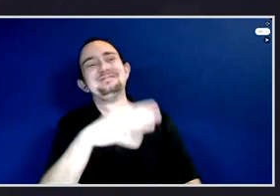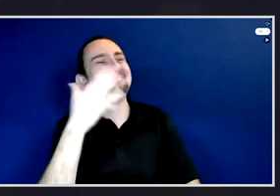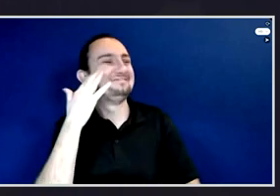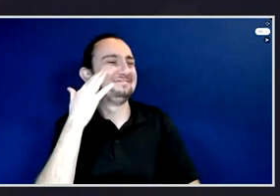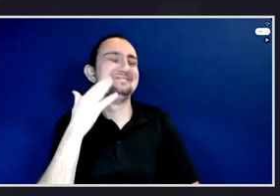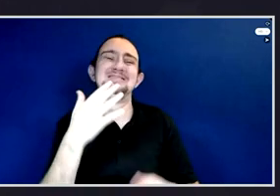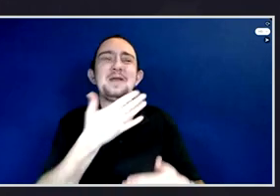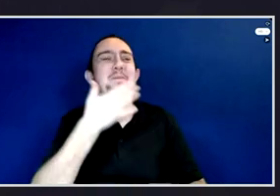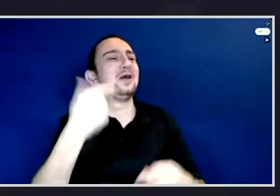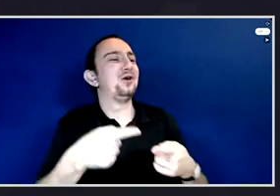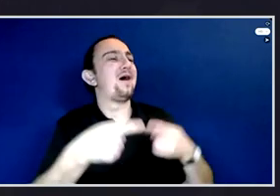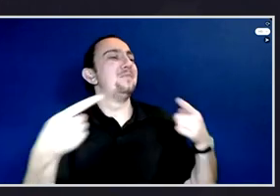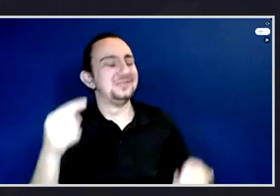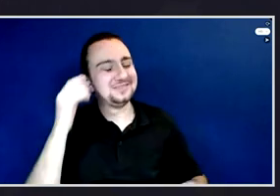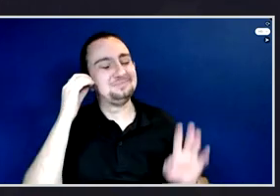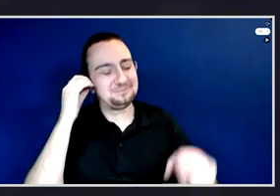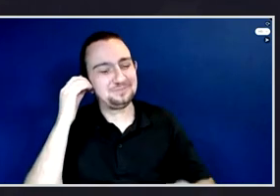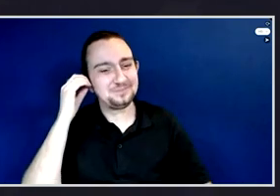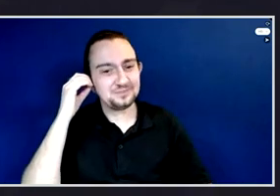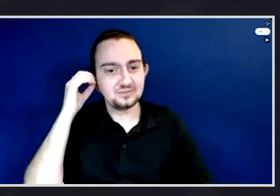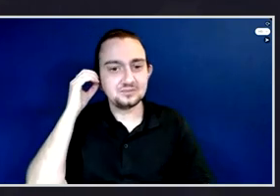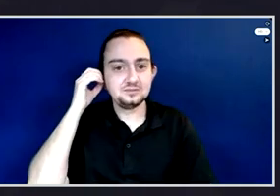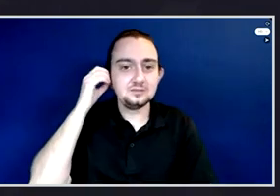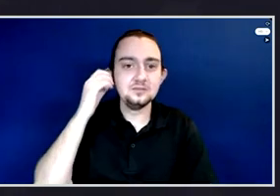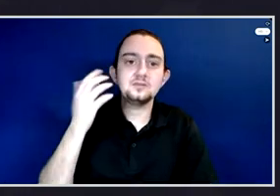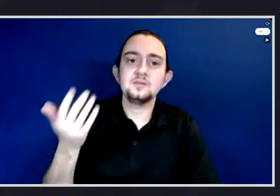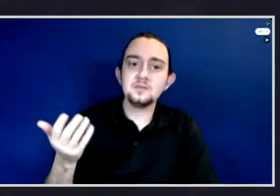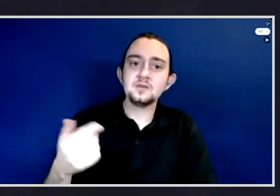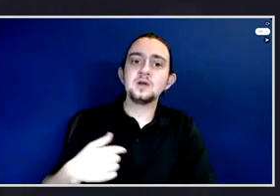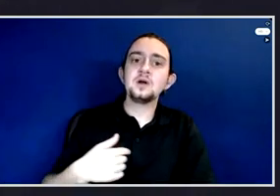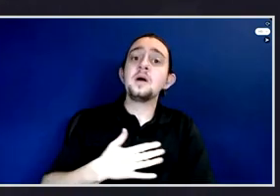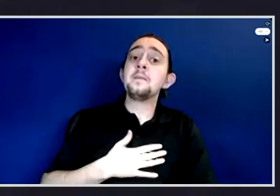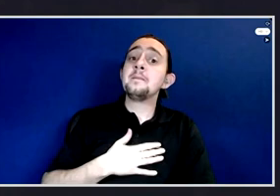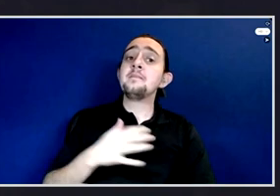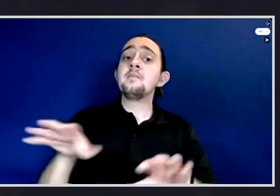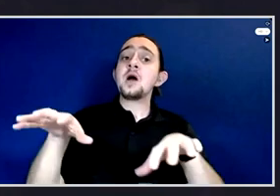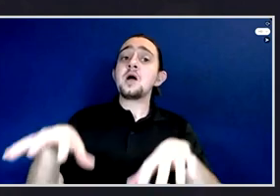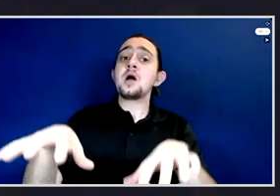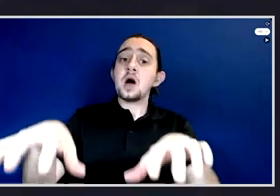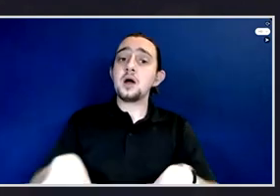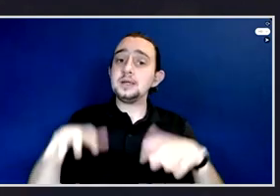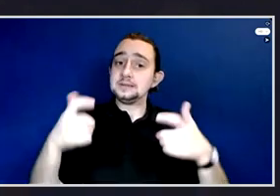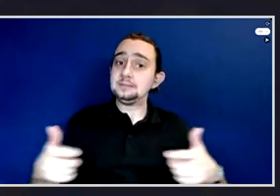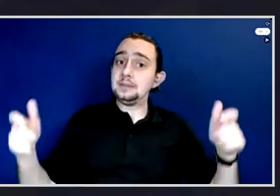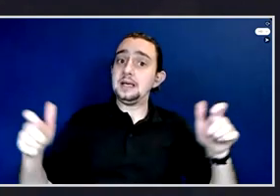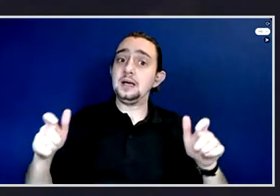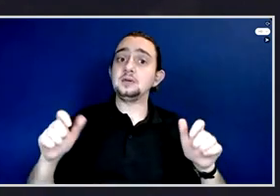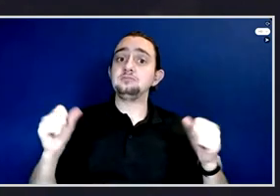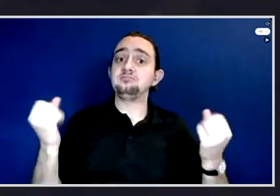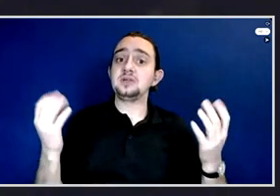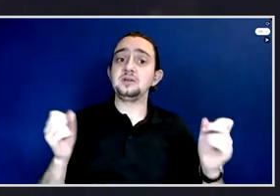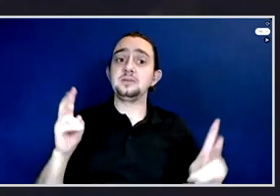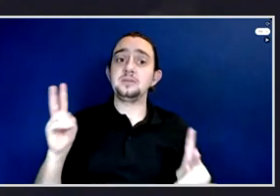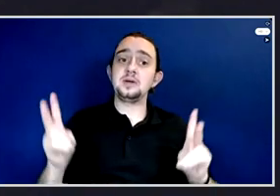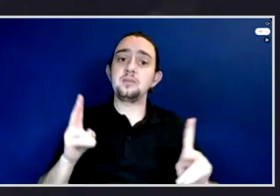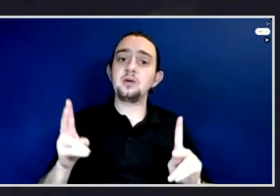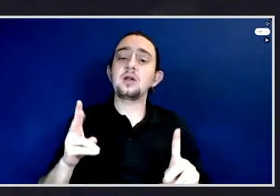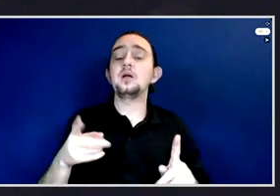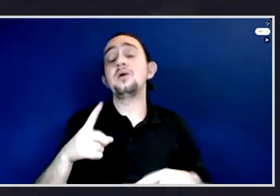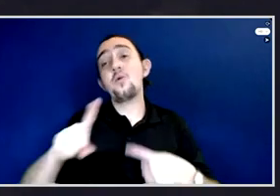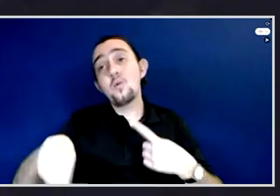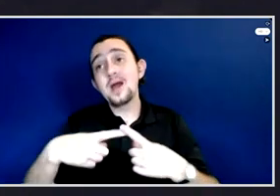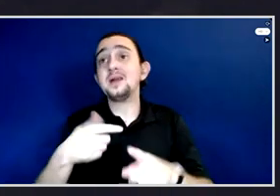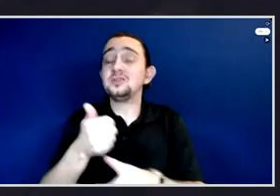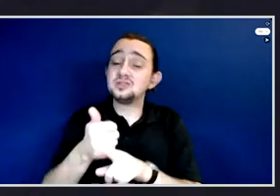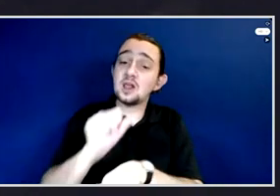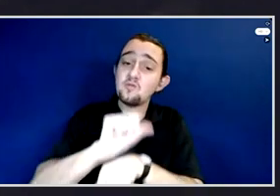there. As-salamu alaykum. Actually, you were a journalist. As I heard, you know